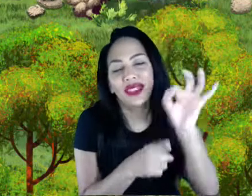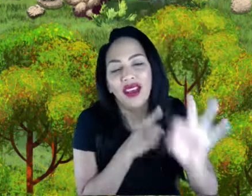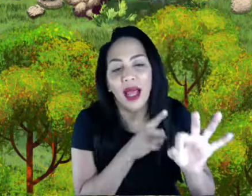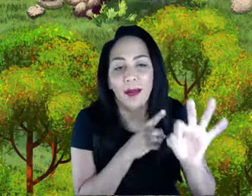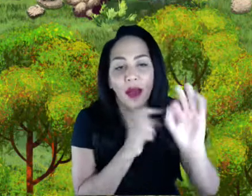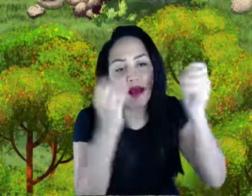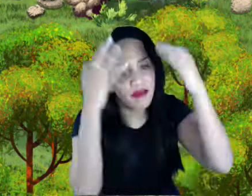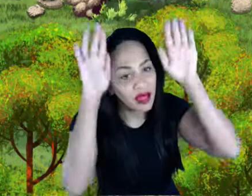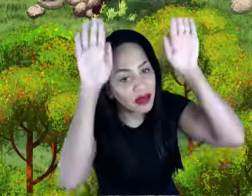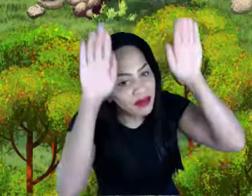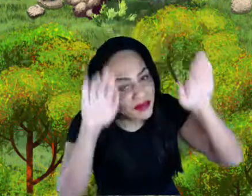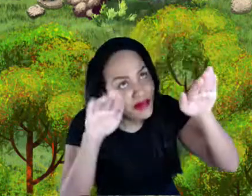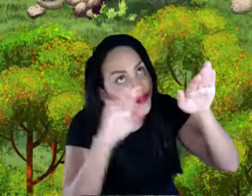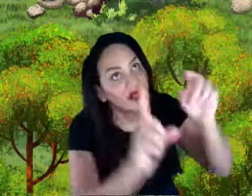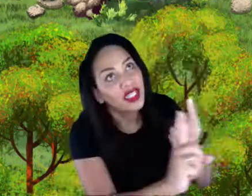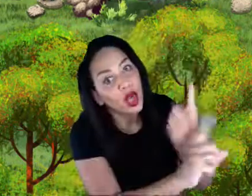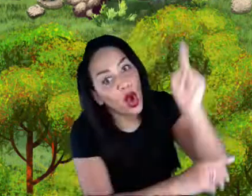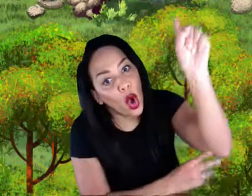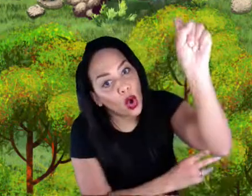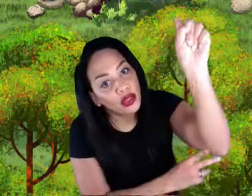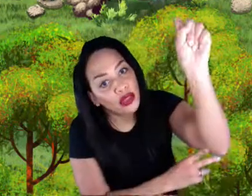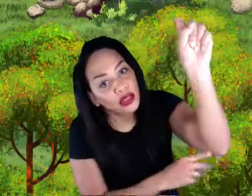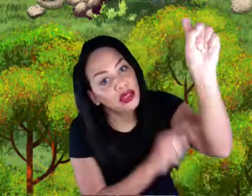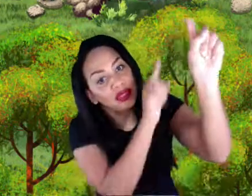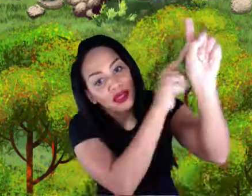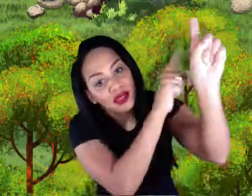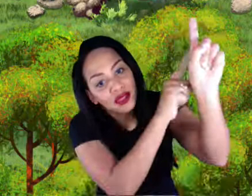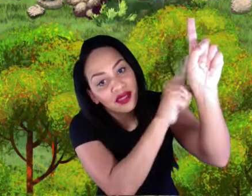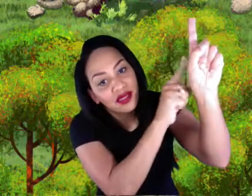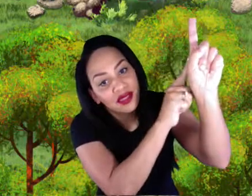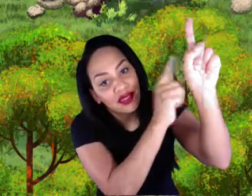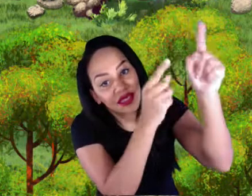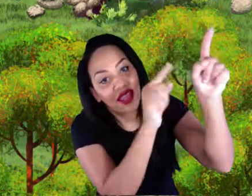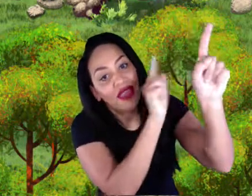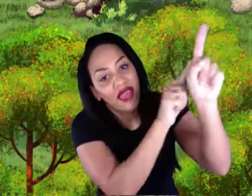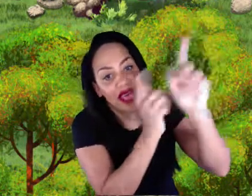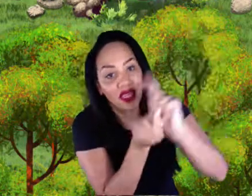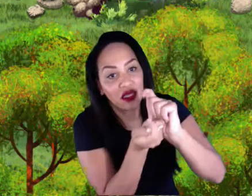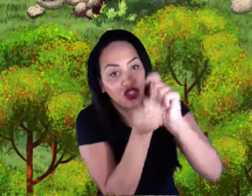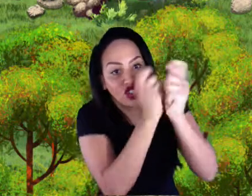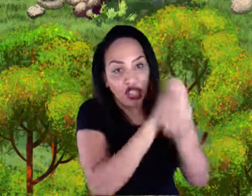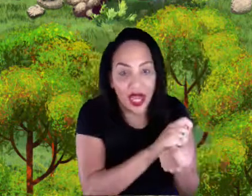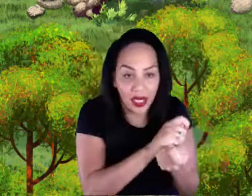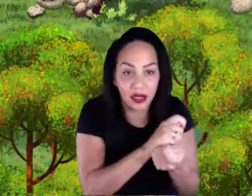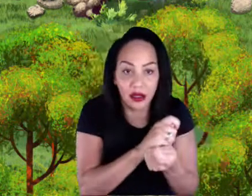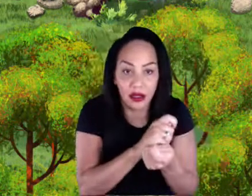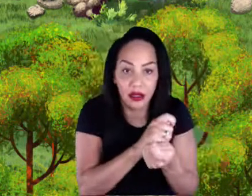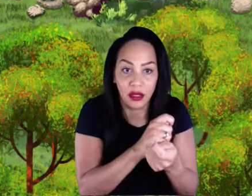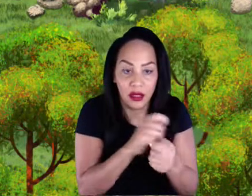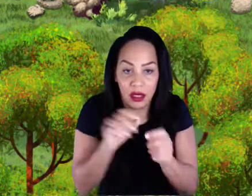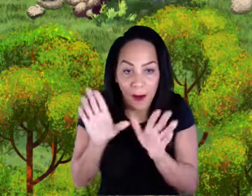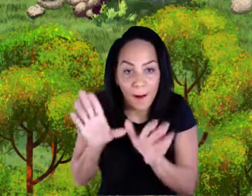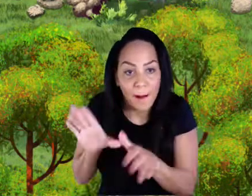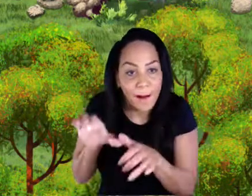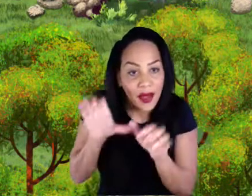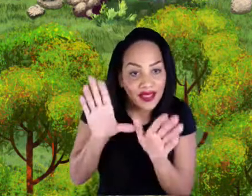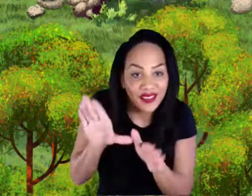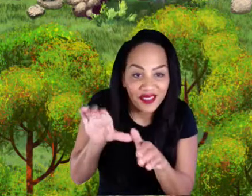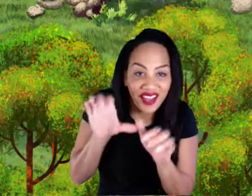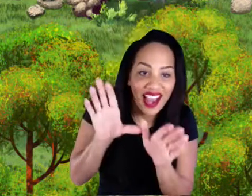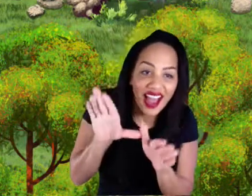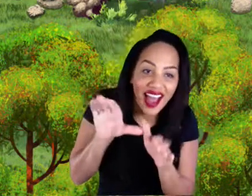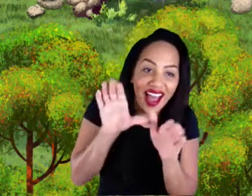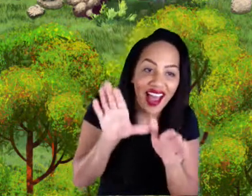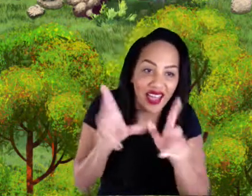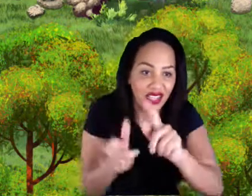can shapeshift between being a butterfly and being a buffalo. And so you will